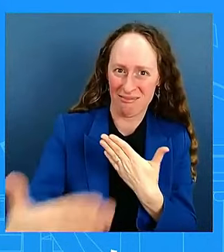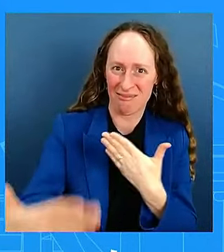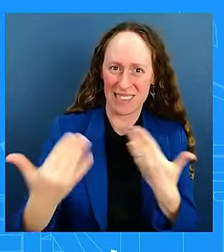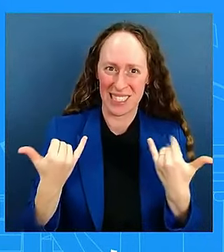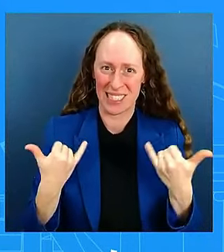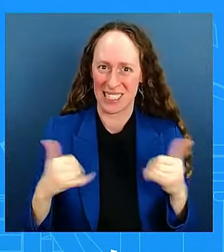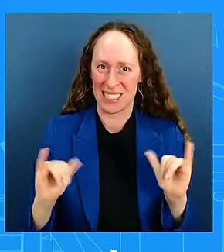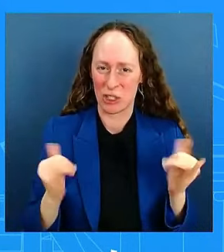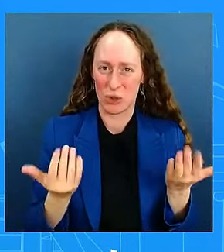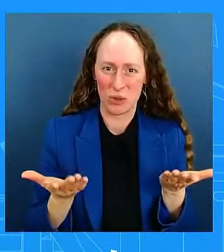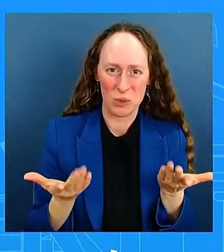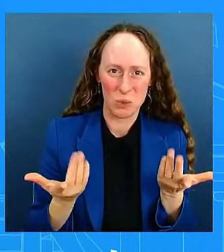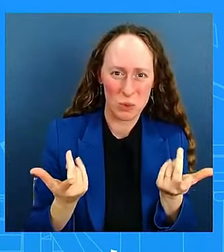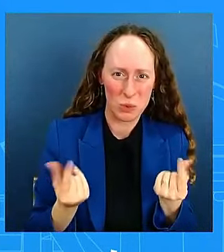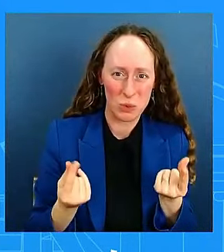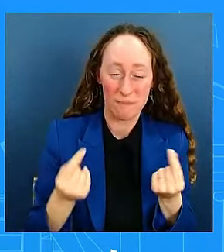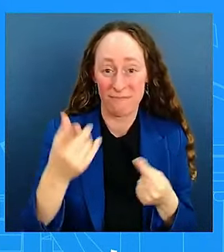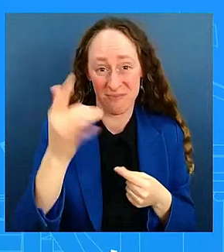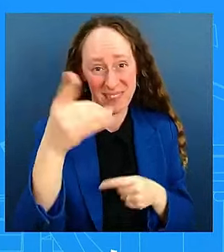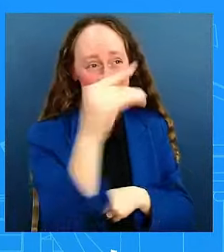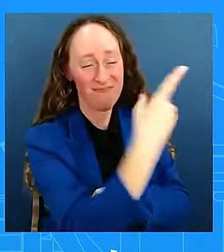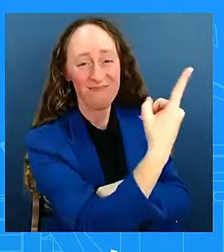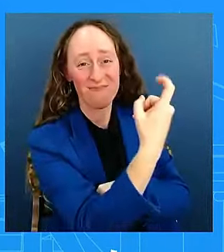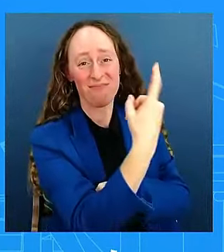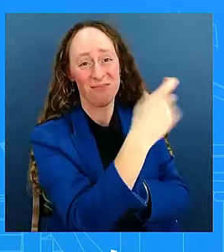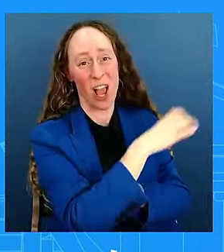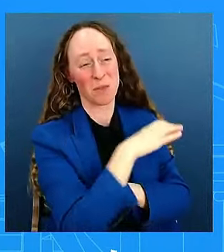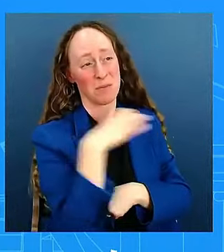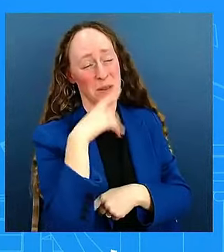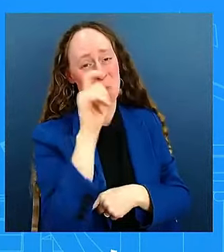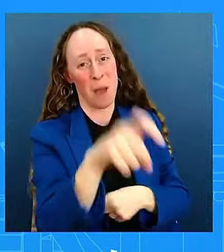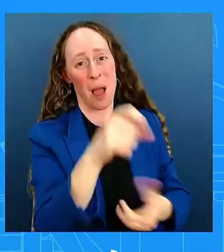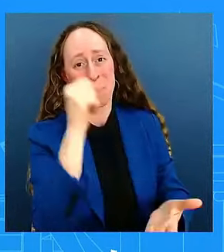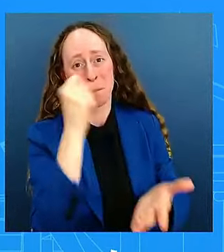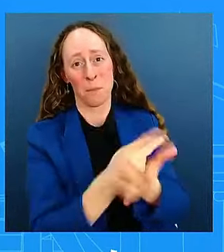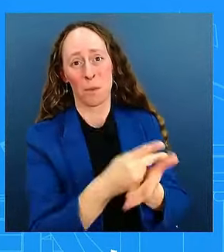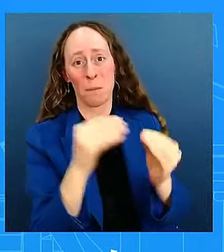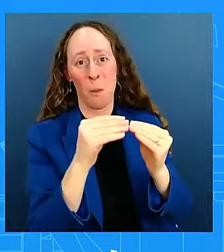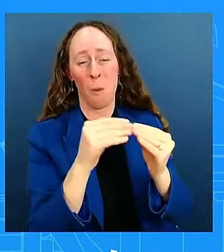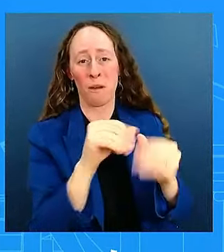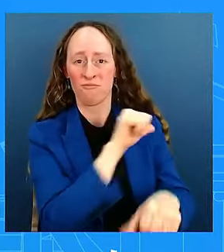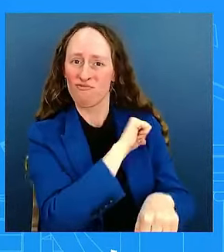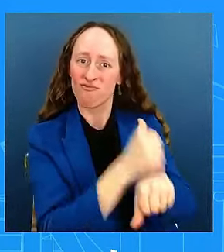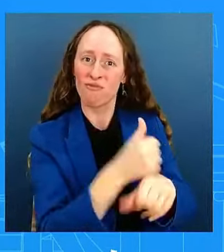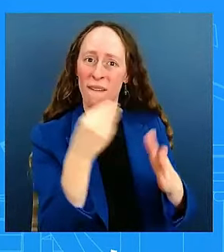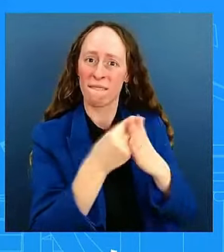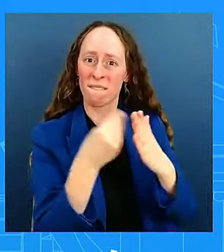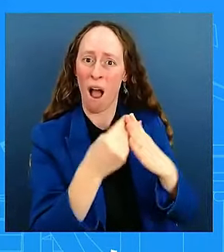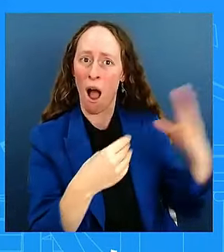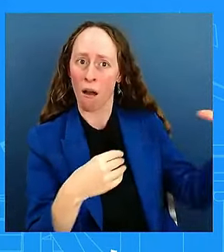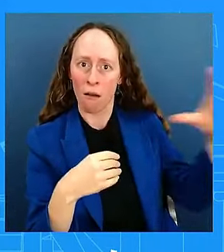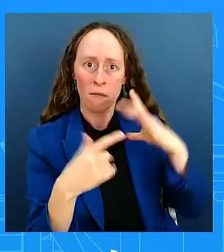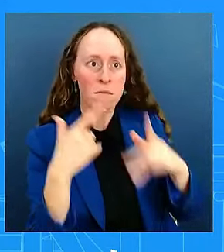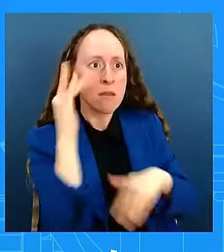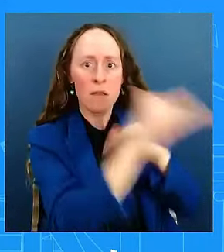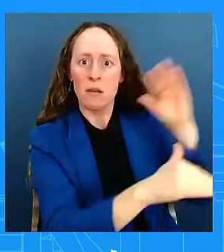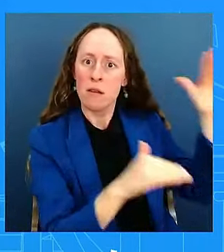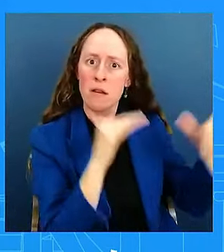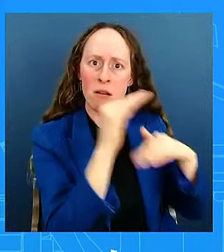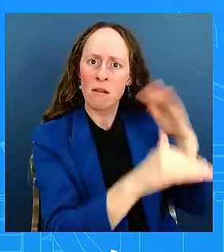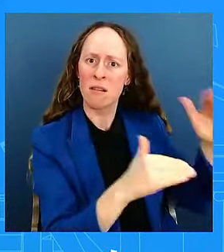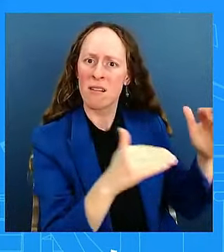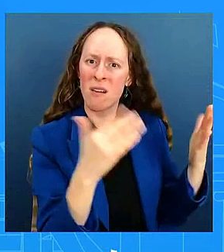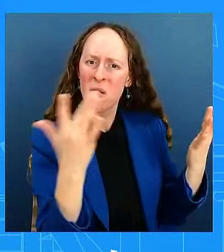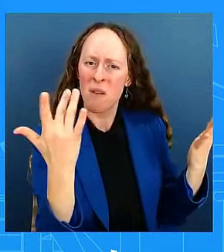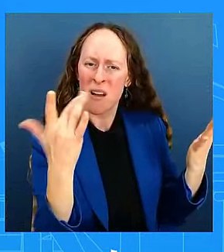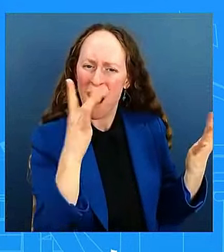back from recess. What exactly is he waiting for to be able to make that call? Uh, look, here's the thing. We put forth